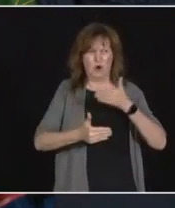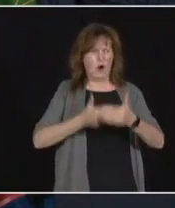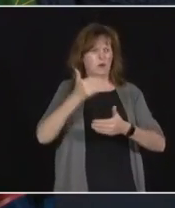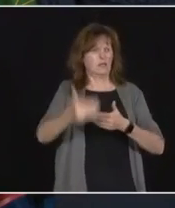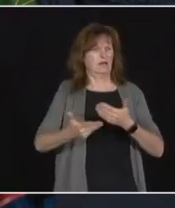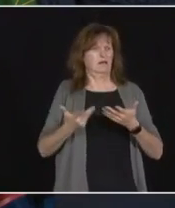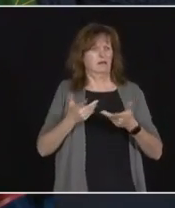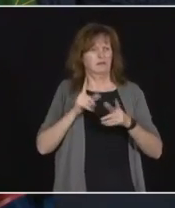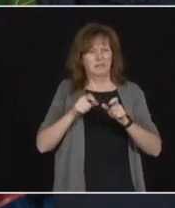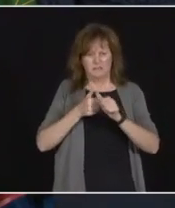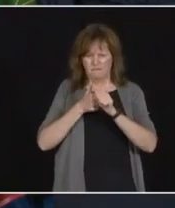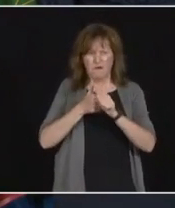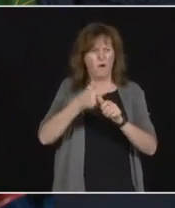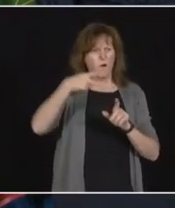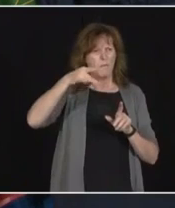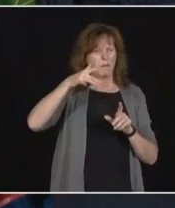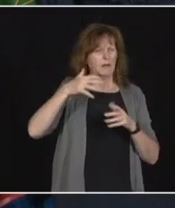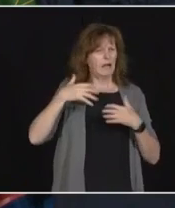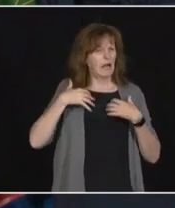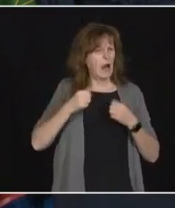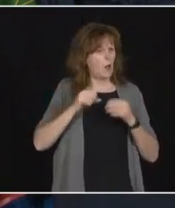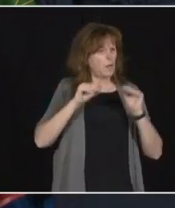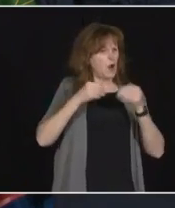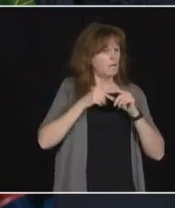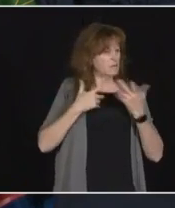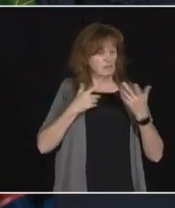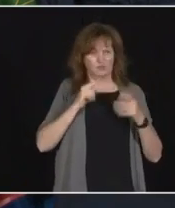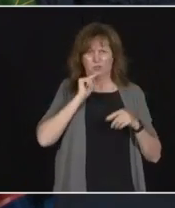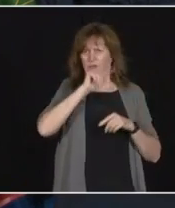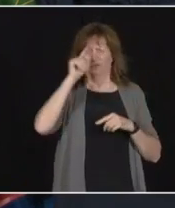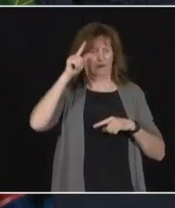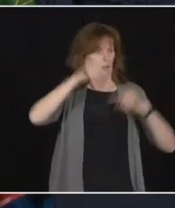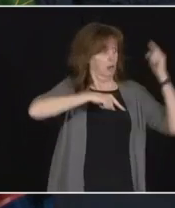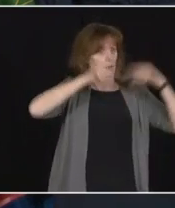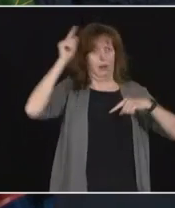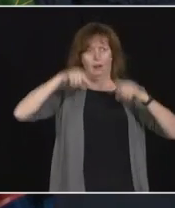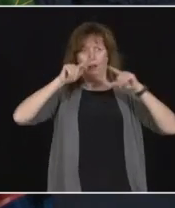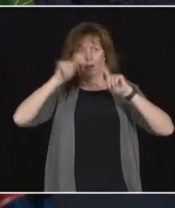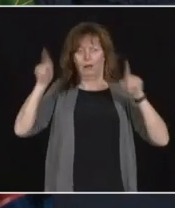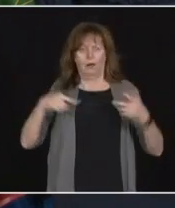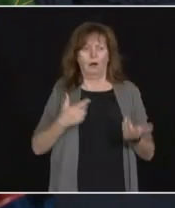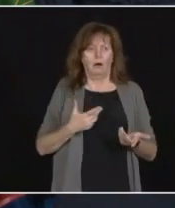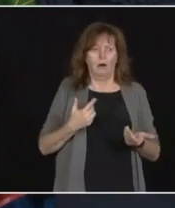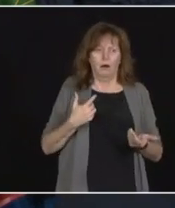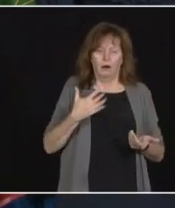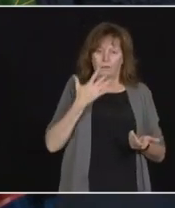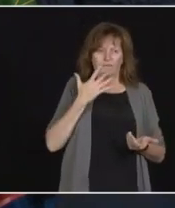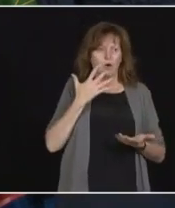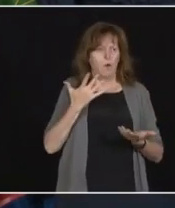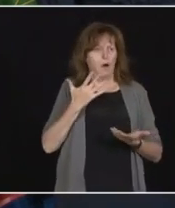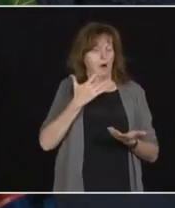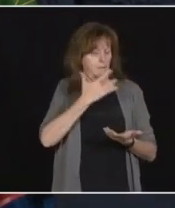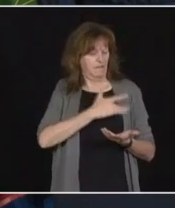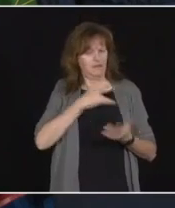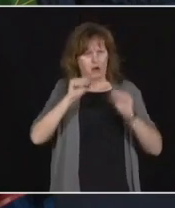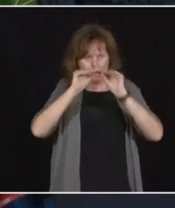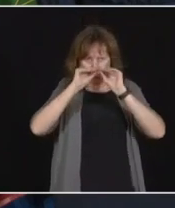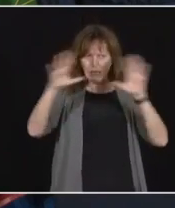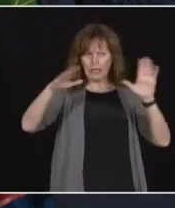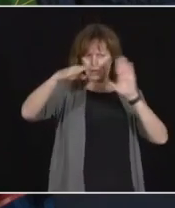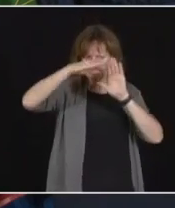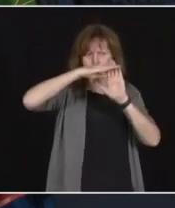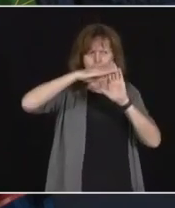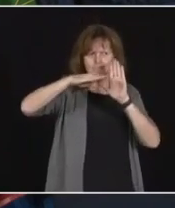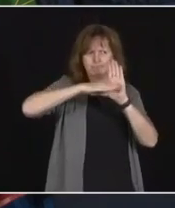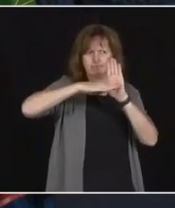the specifics up to each region. So my question is will the province be providing more guidelines for businesses like restaurants and if not,